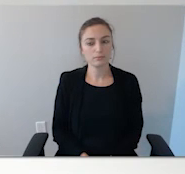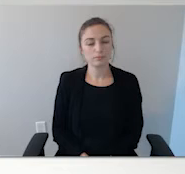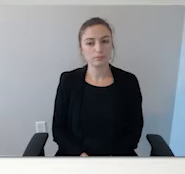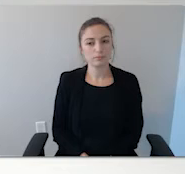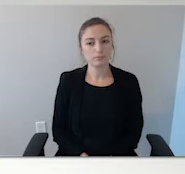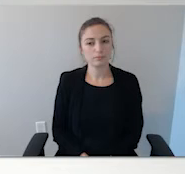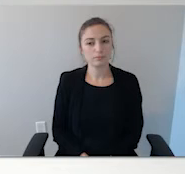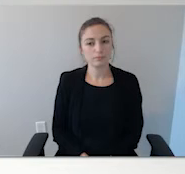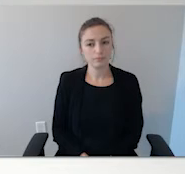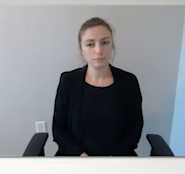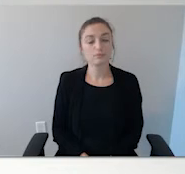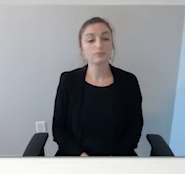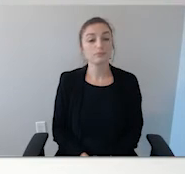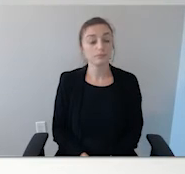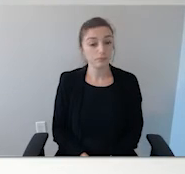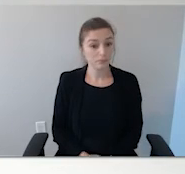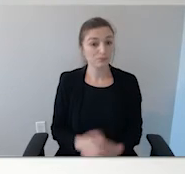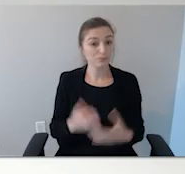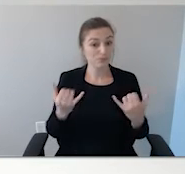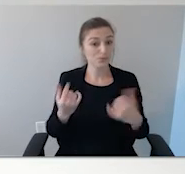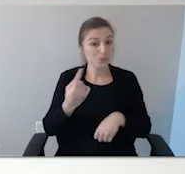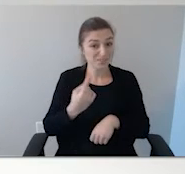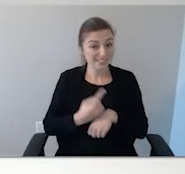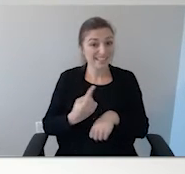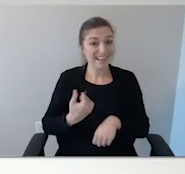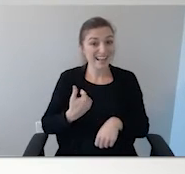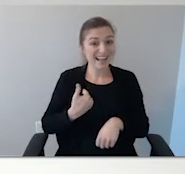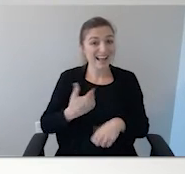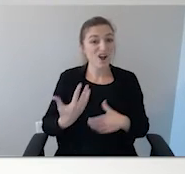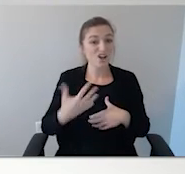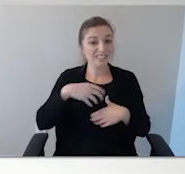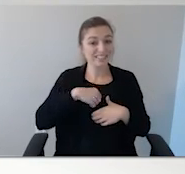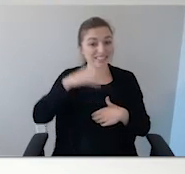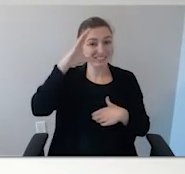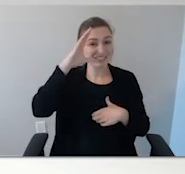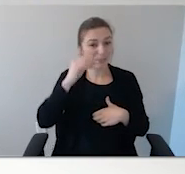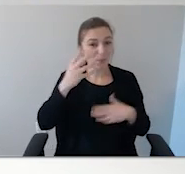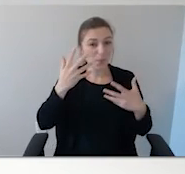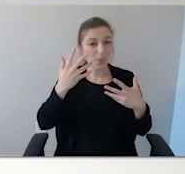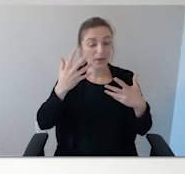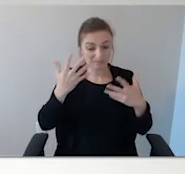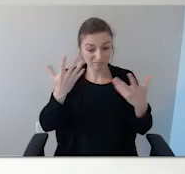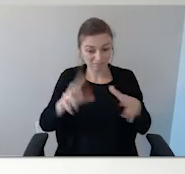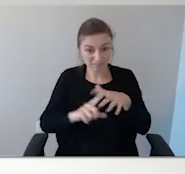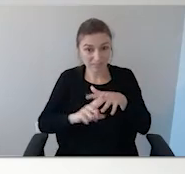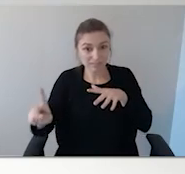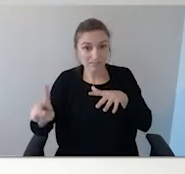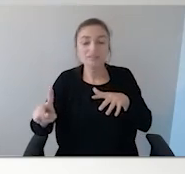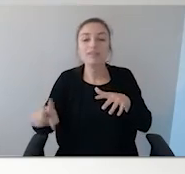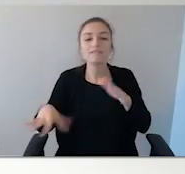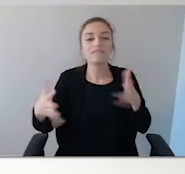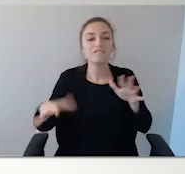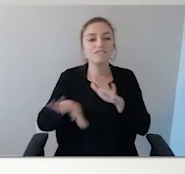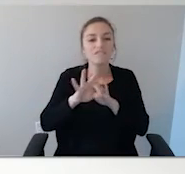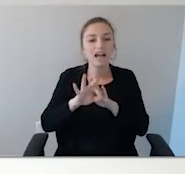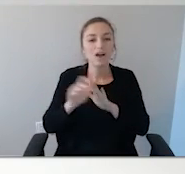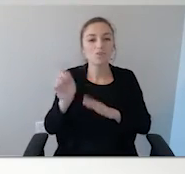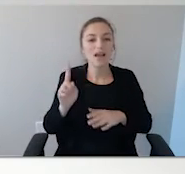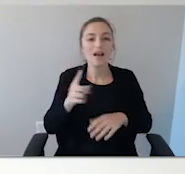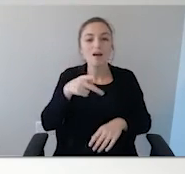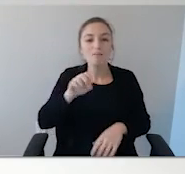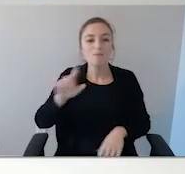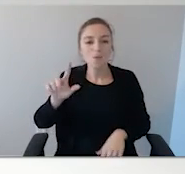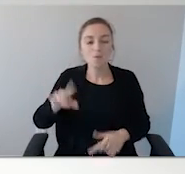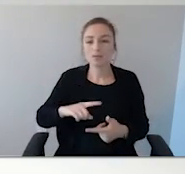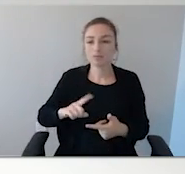A 10-year-old autistic boy who disappeared this morning has been found dead in a swimming pool. An autistic girl drowning during a party. Holding